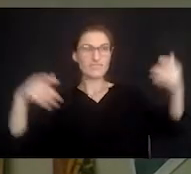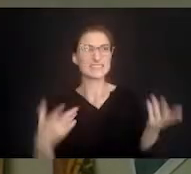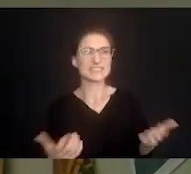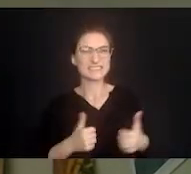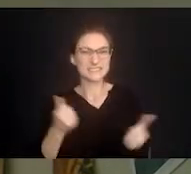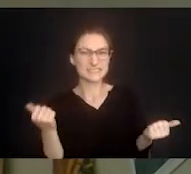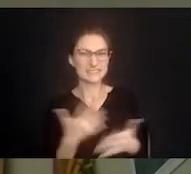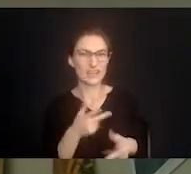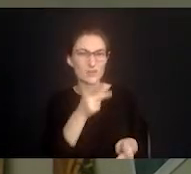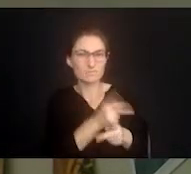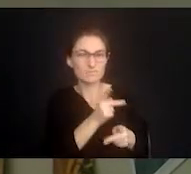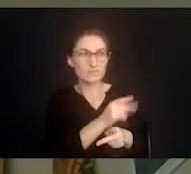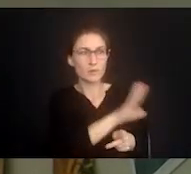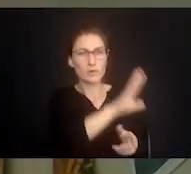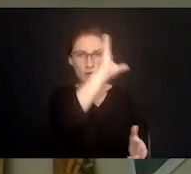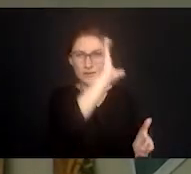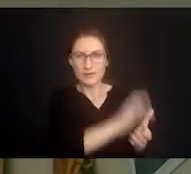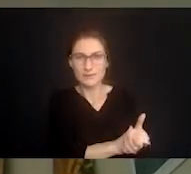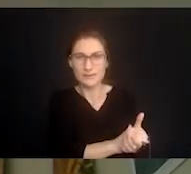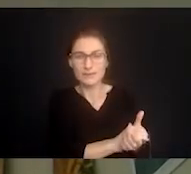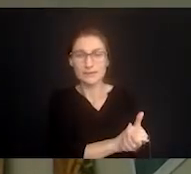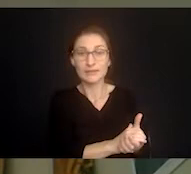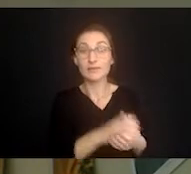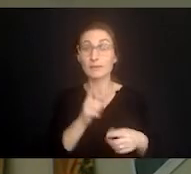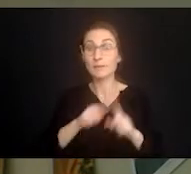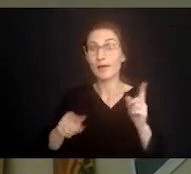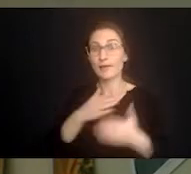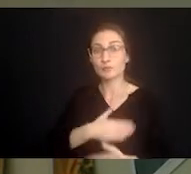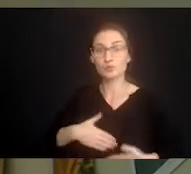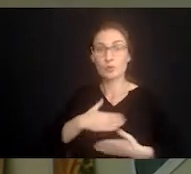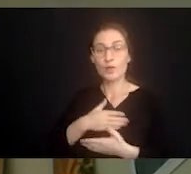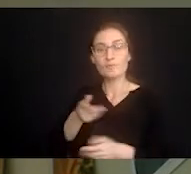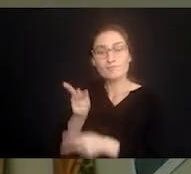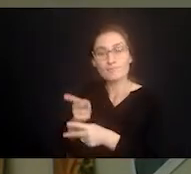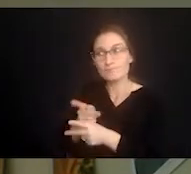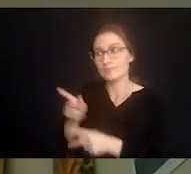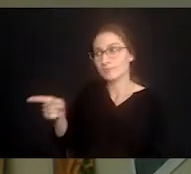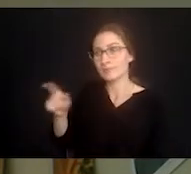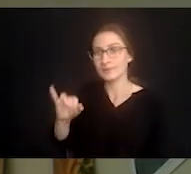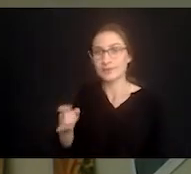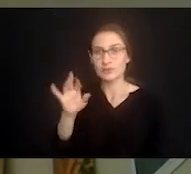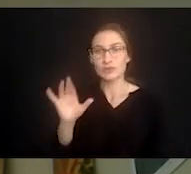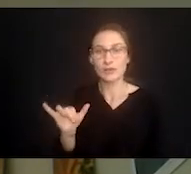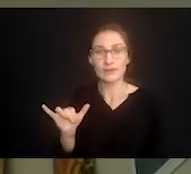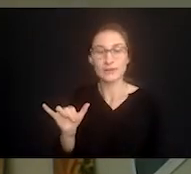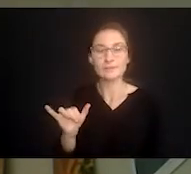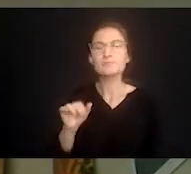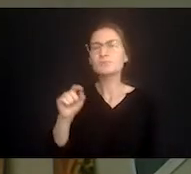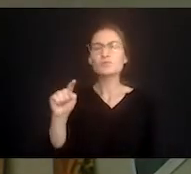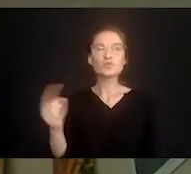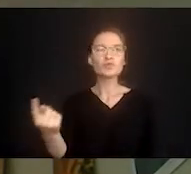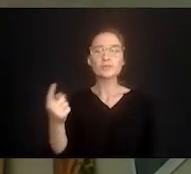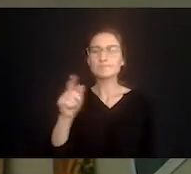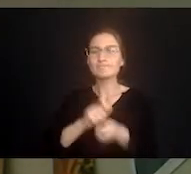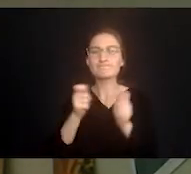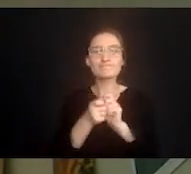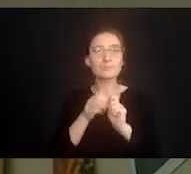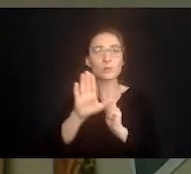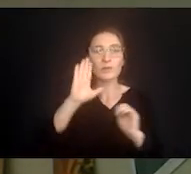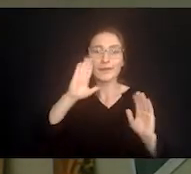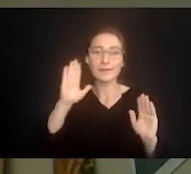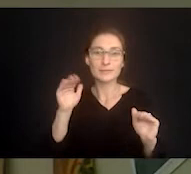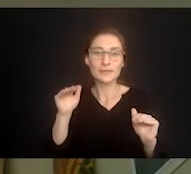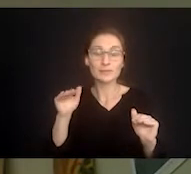to be a caregiver for that gentleman where they enjoyed being a caregiver they told us for Jerry. So adjust your